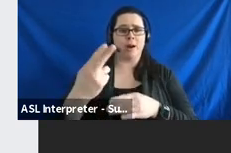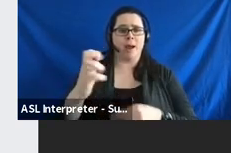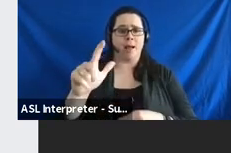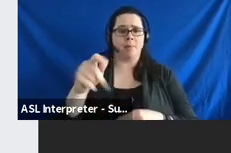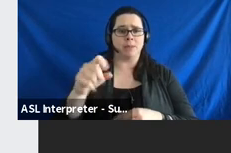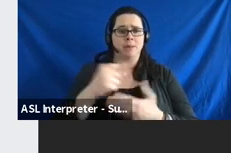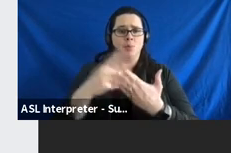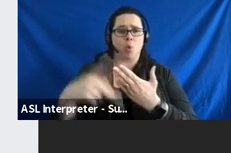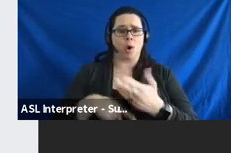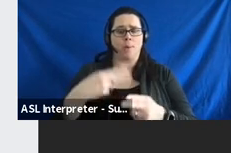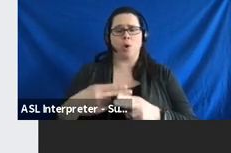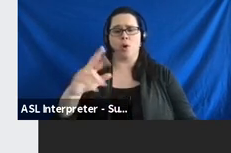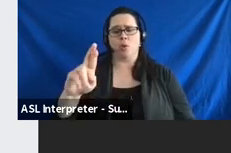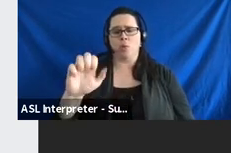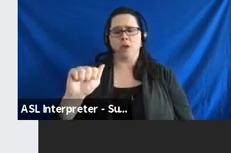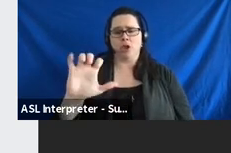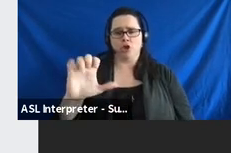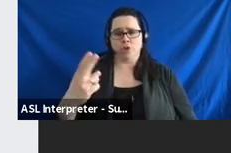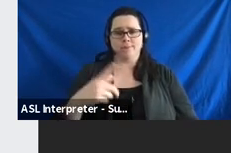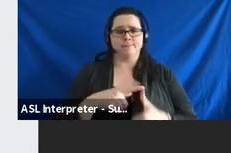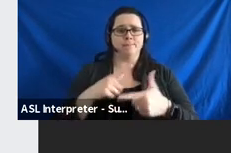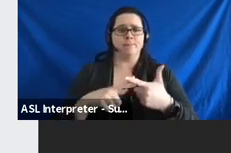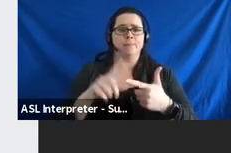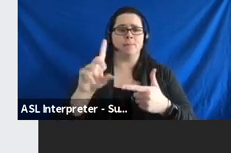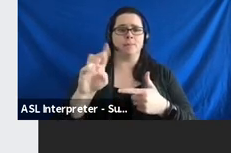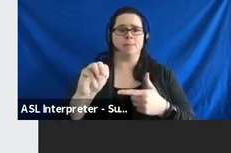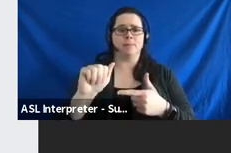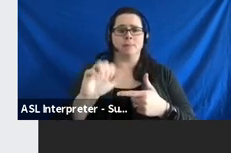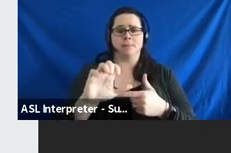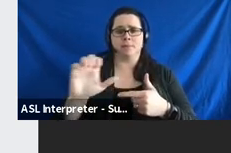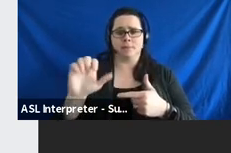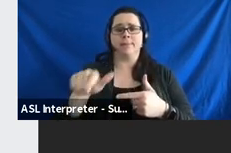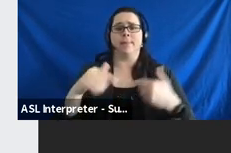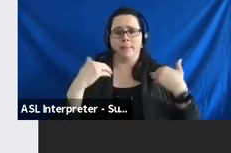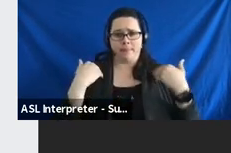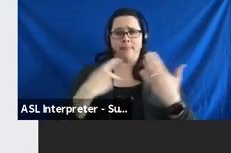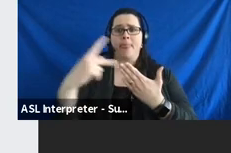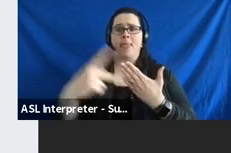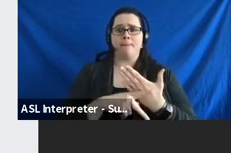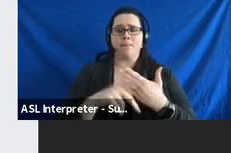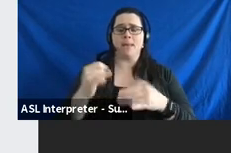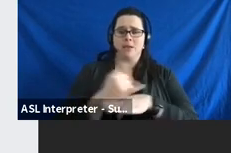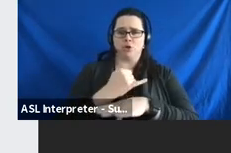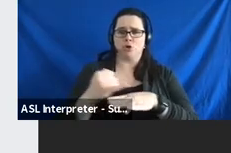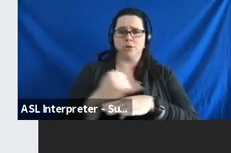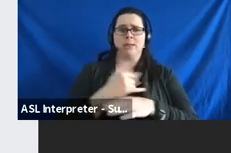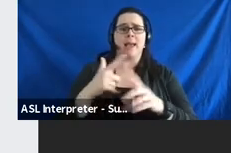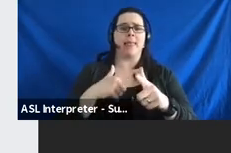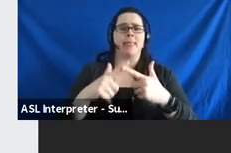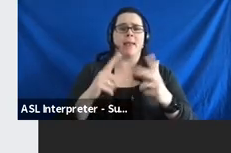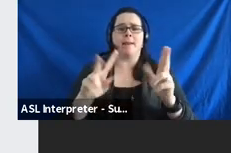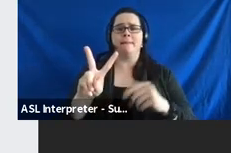It's called REACH. The Des Moines Area Community College also has a program that has interns and then Vocational